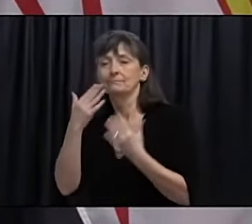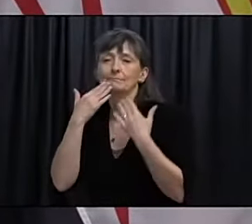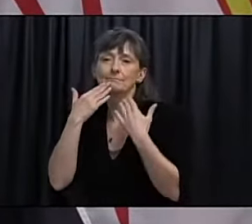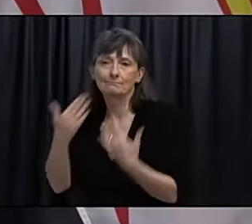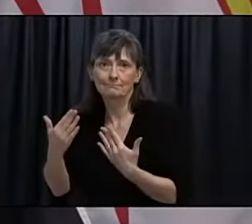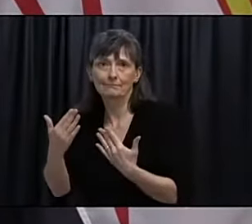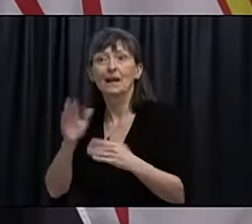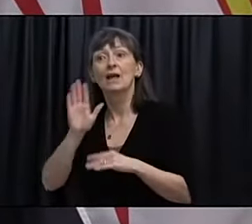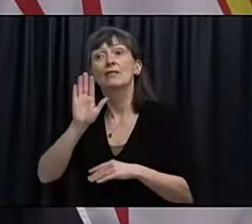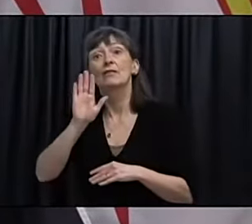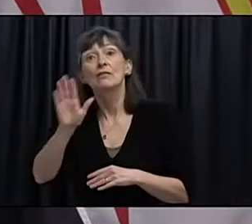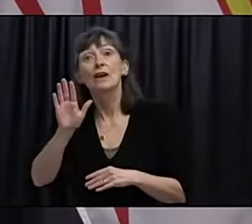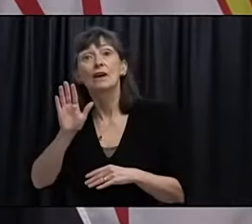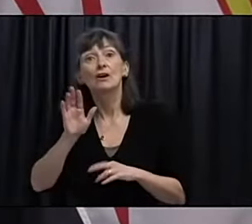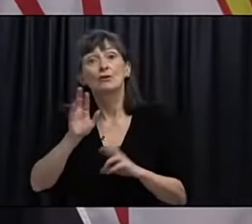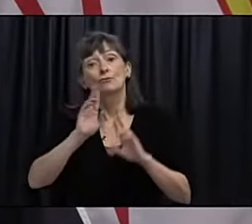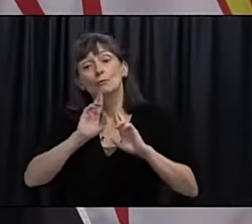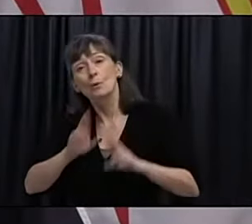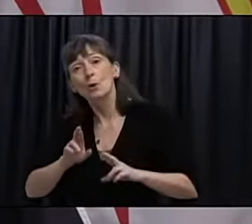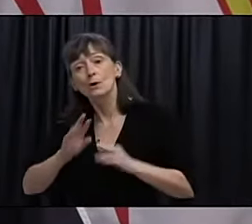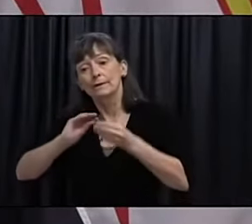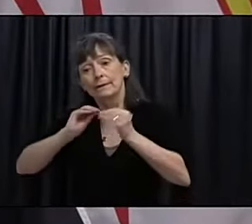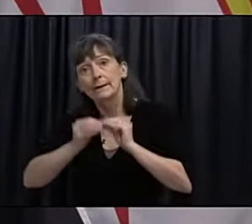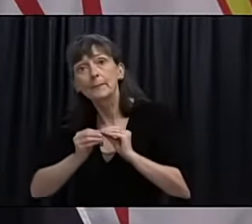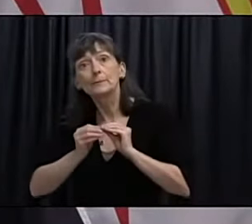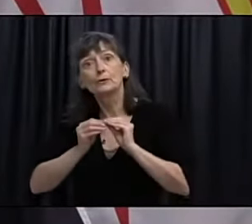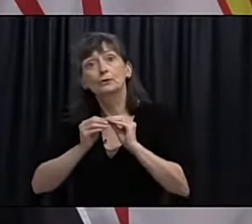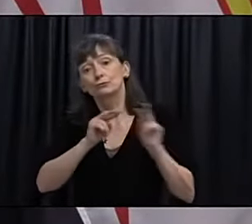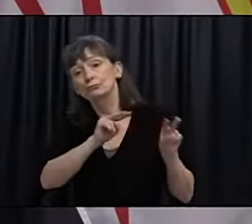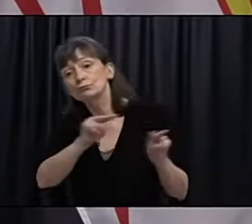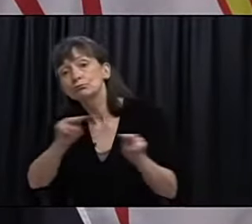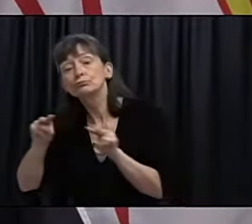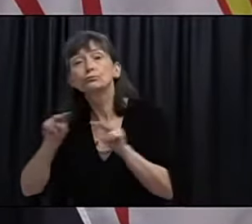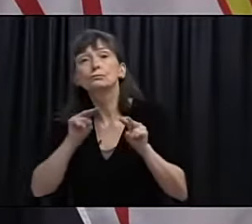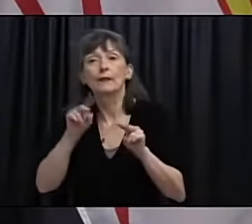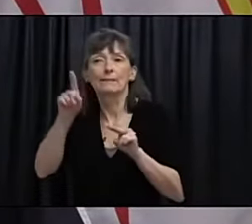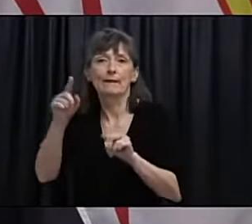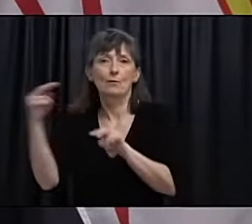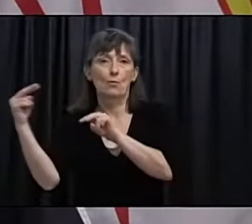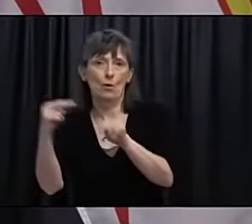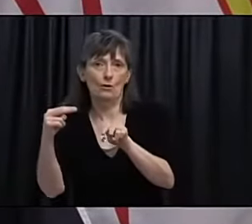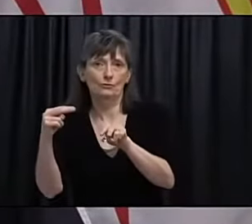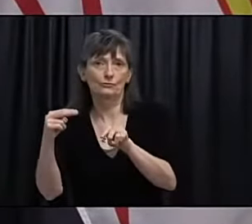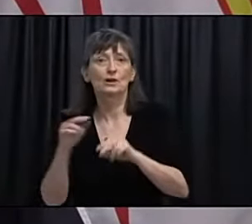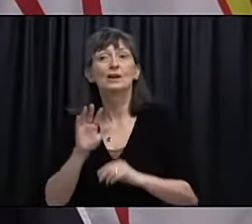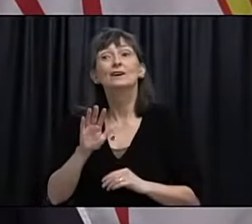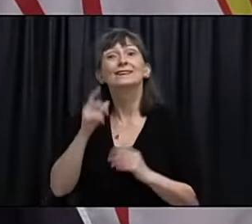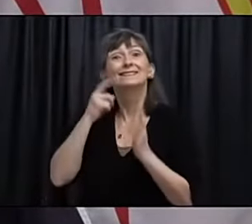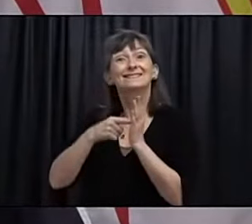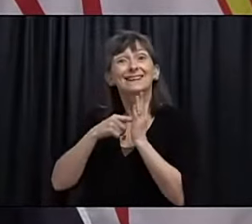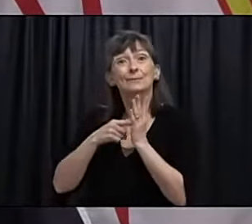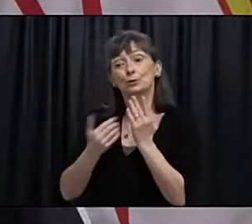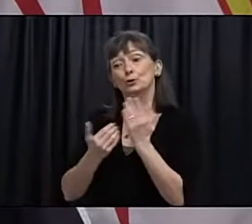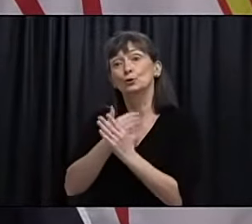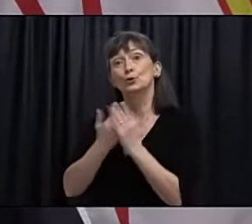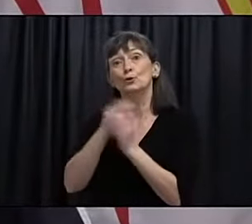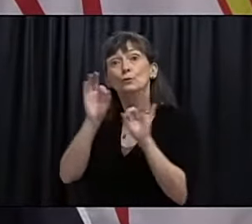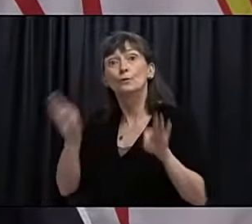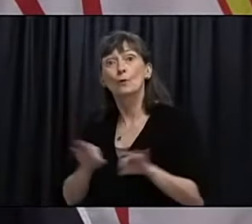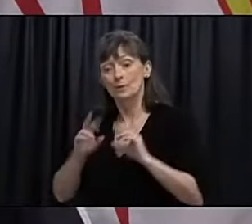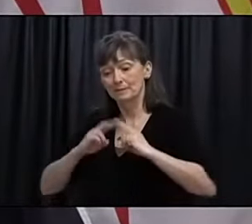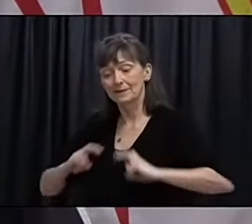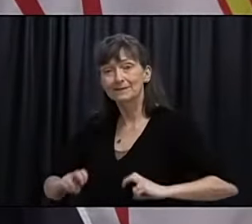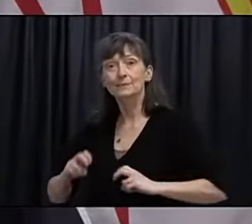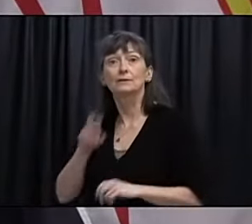surveillance and reporting systems and have created new technology platforms such as the travel form, the COVID online